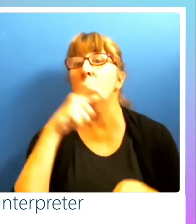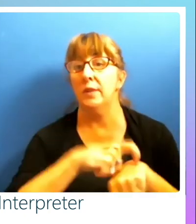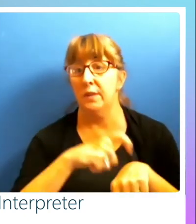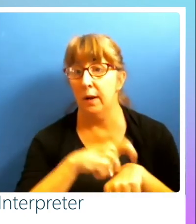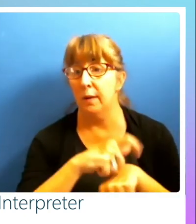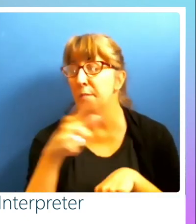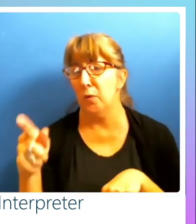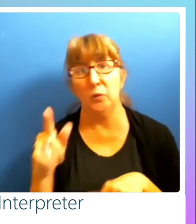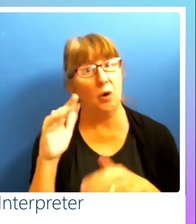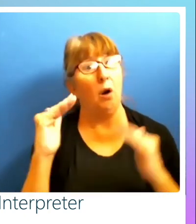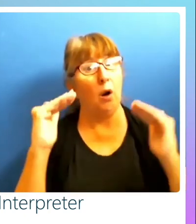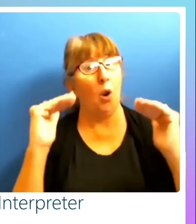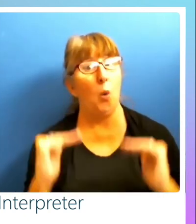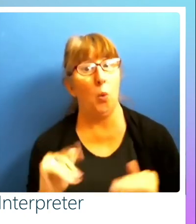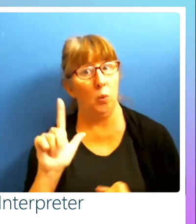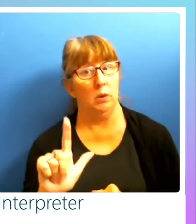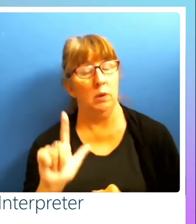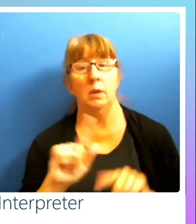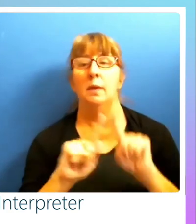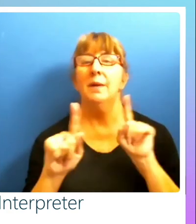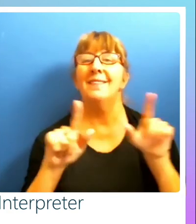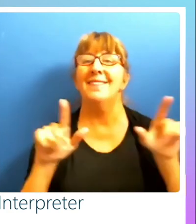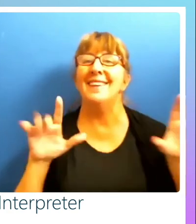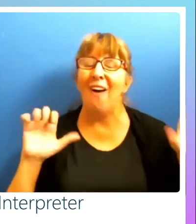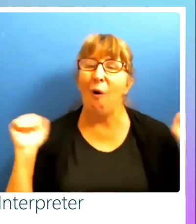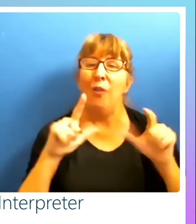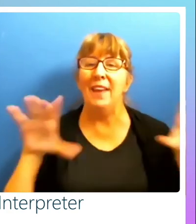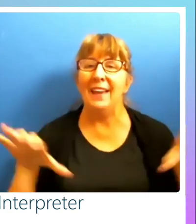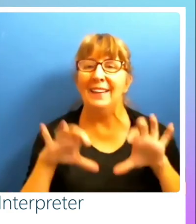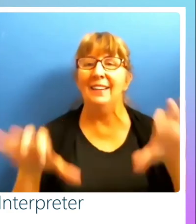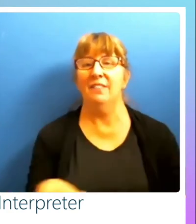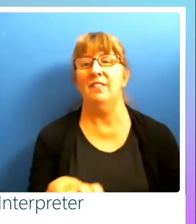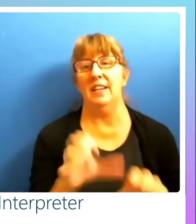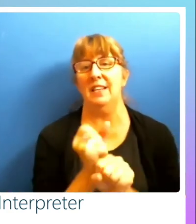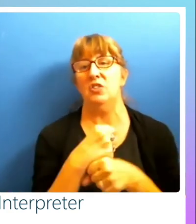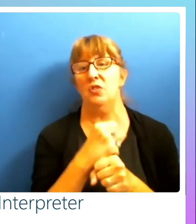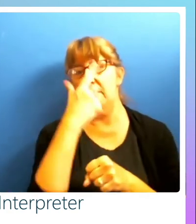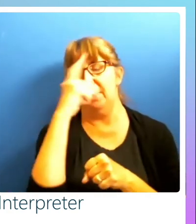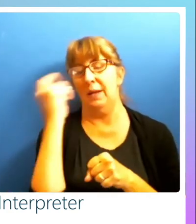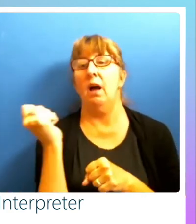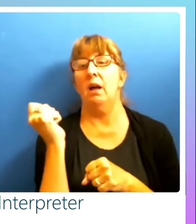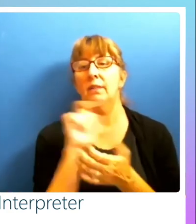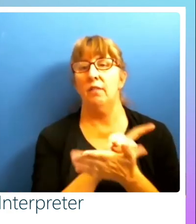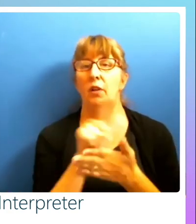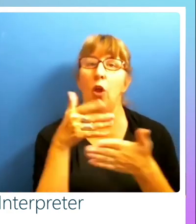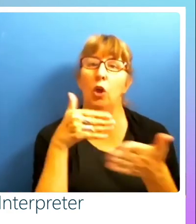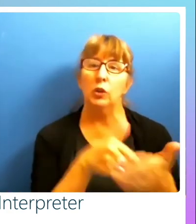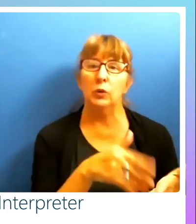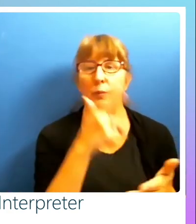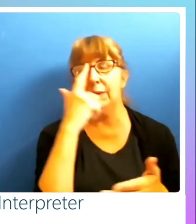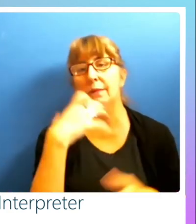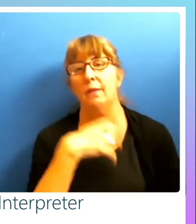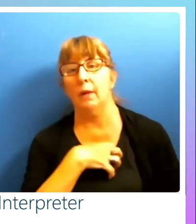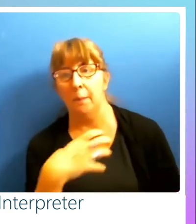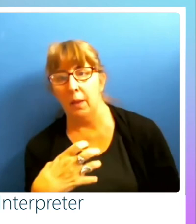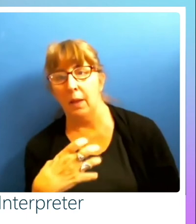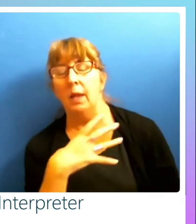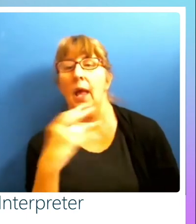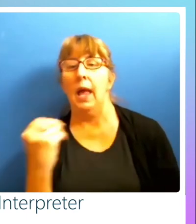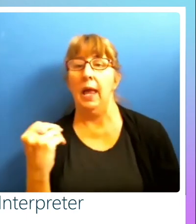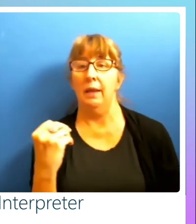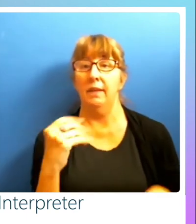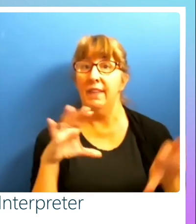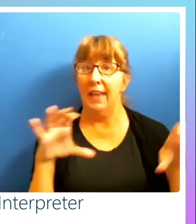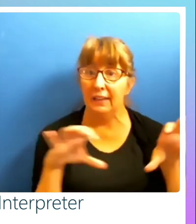quite a bit lower, but it's really all the activity that's generated because of the lawsuit or because of the complaint, and then not only the